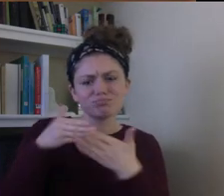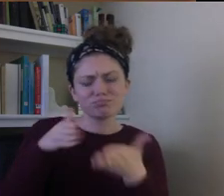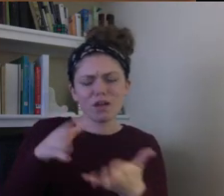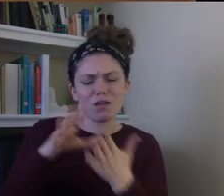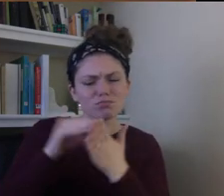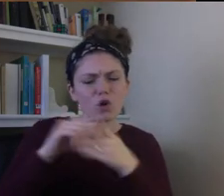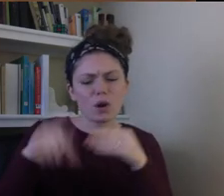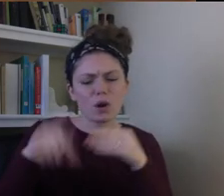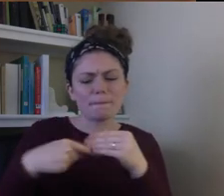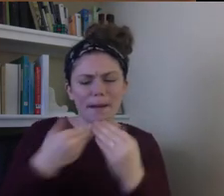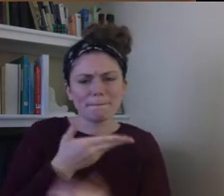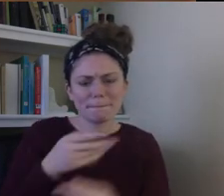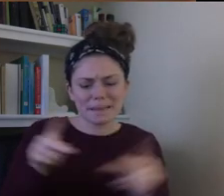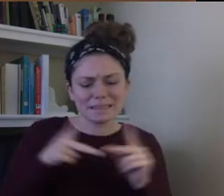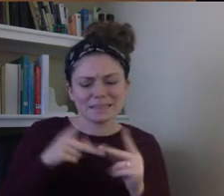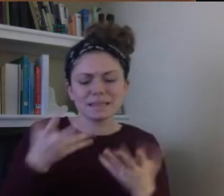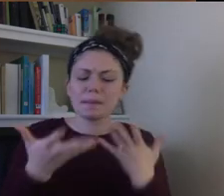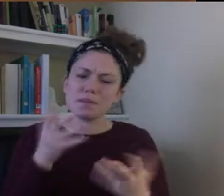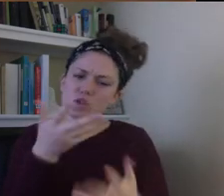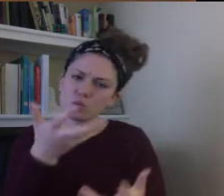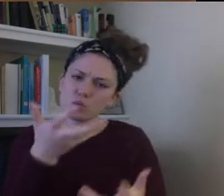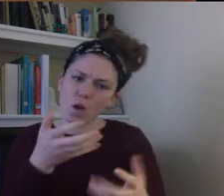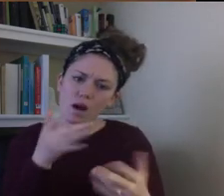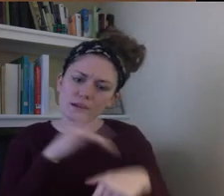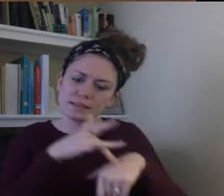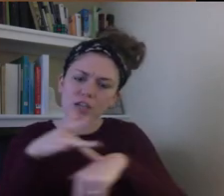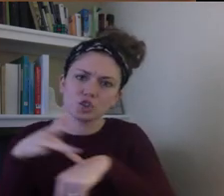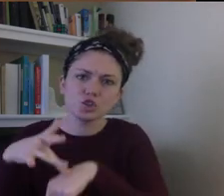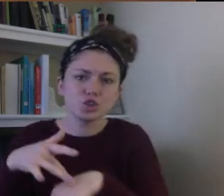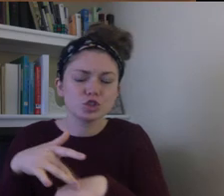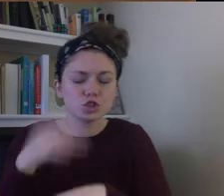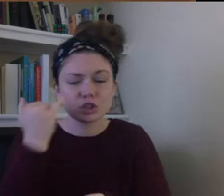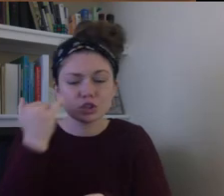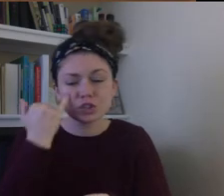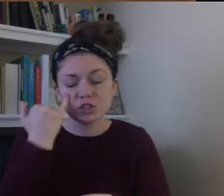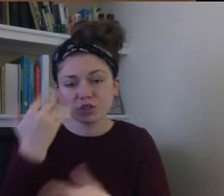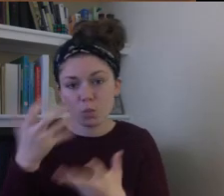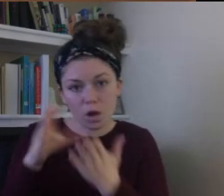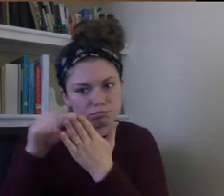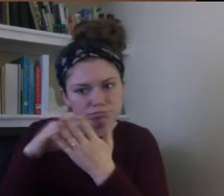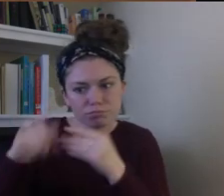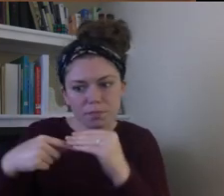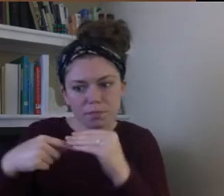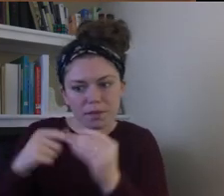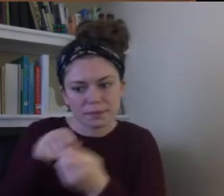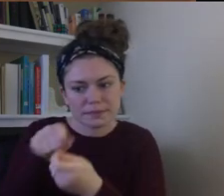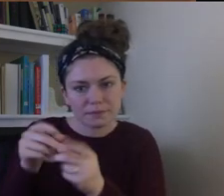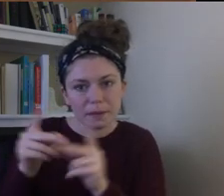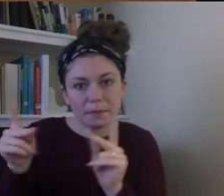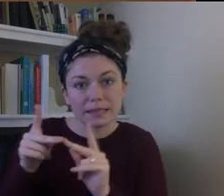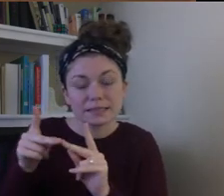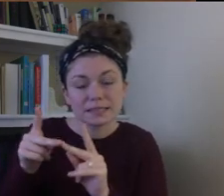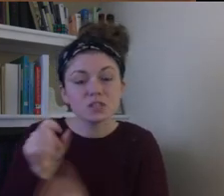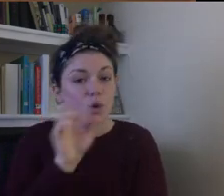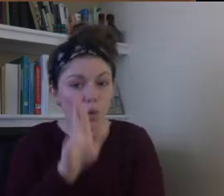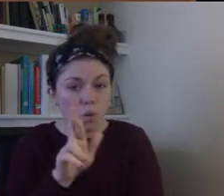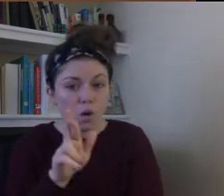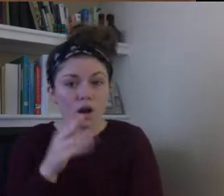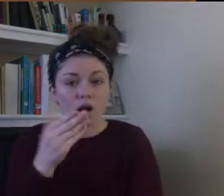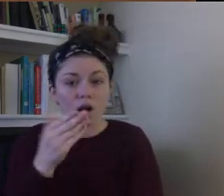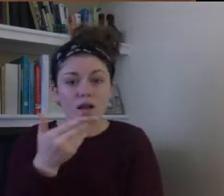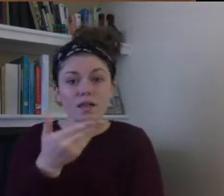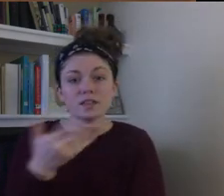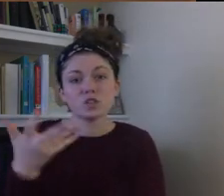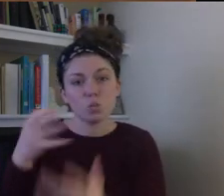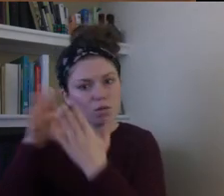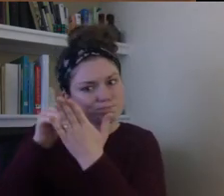about some places that you might want to go or to remember some places that you've already been on vacation or just places you might want to